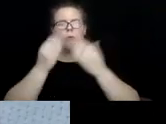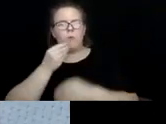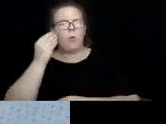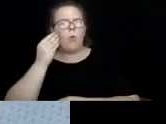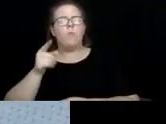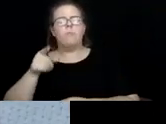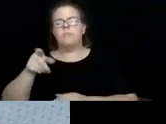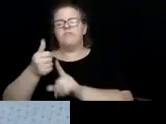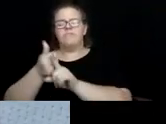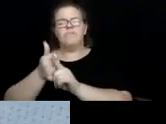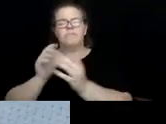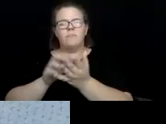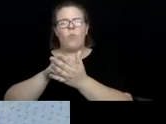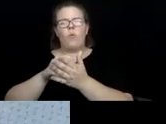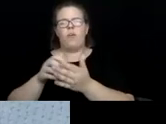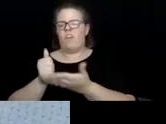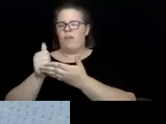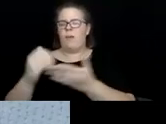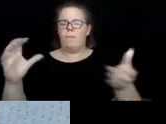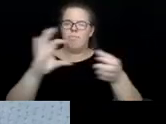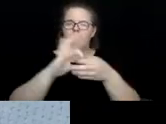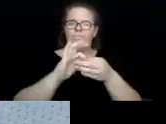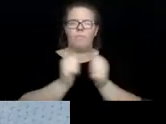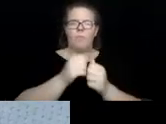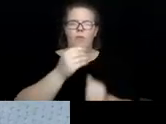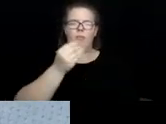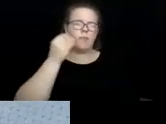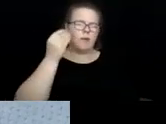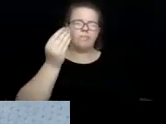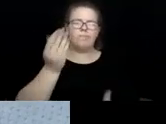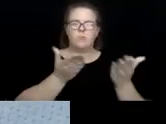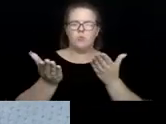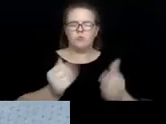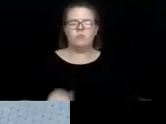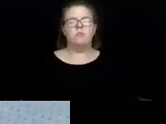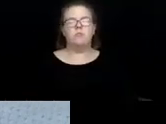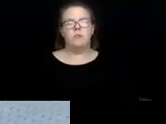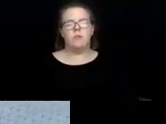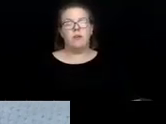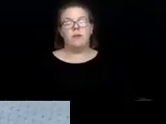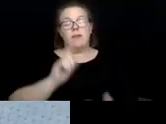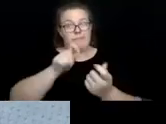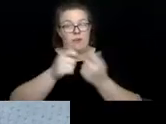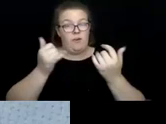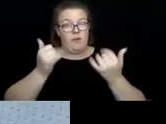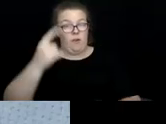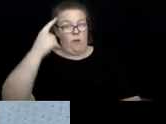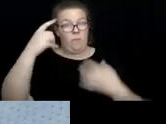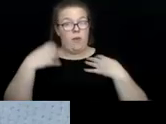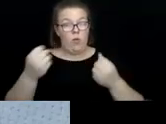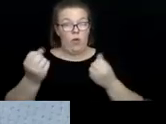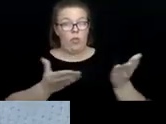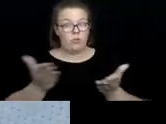helping them connect to housing and services. So particularly now, our mental health services